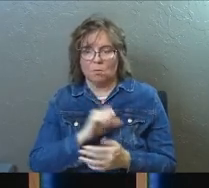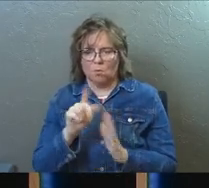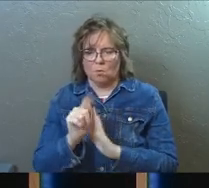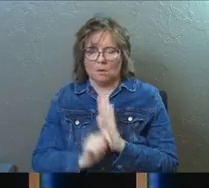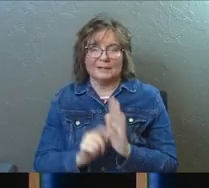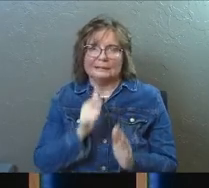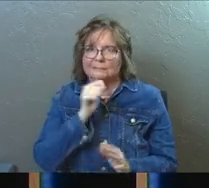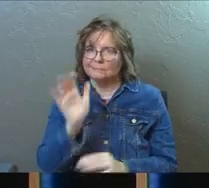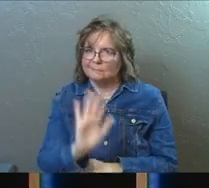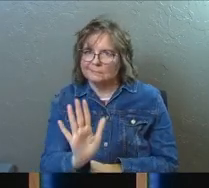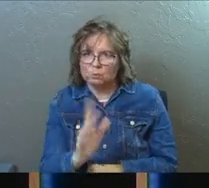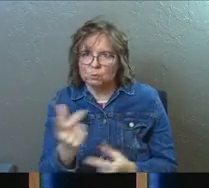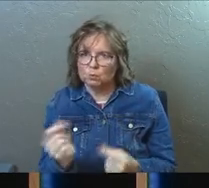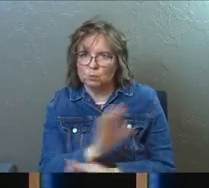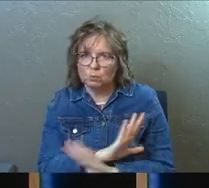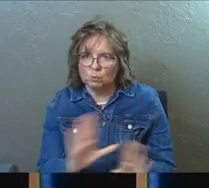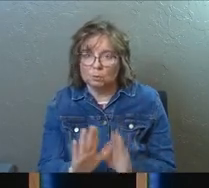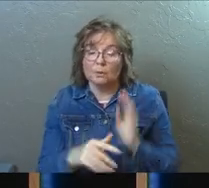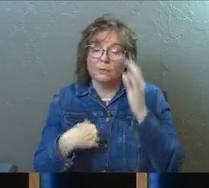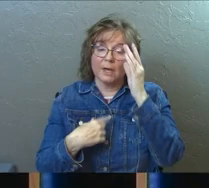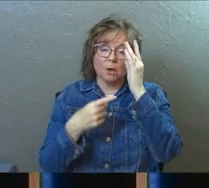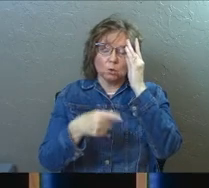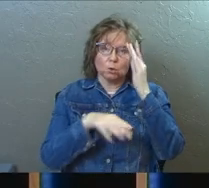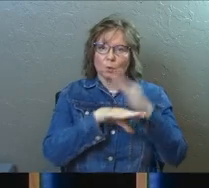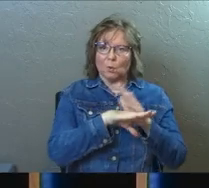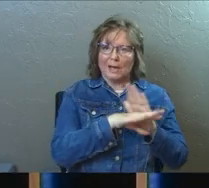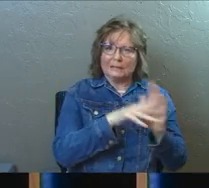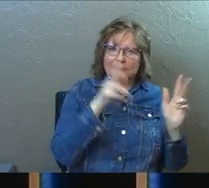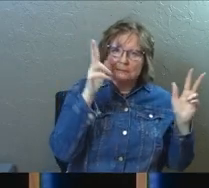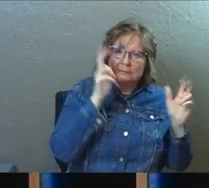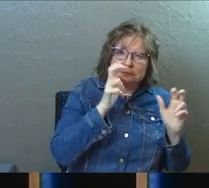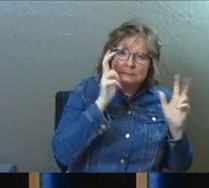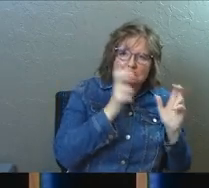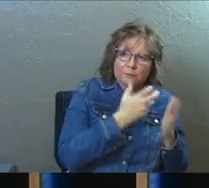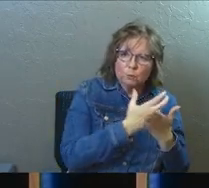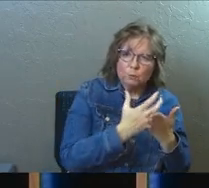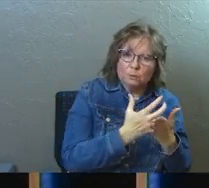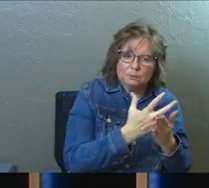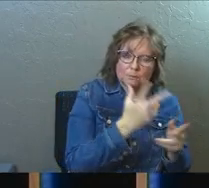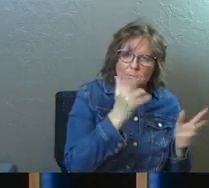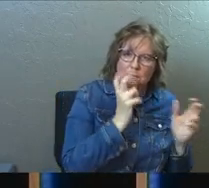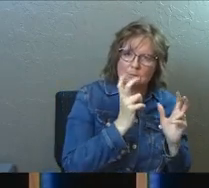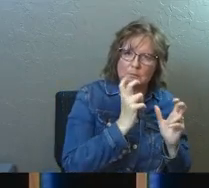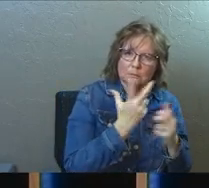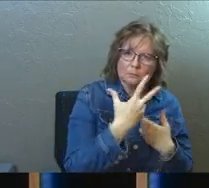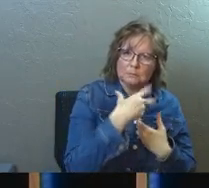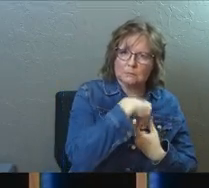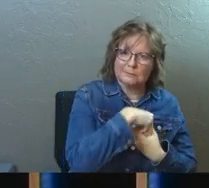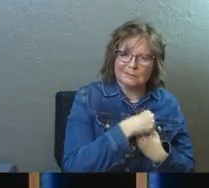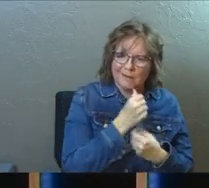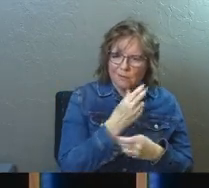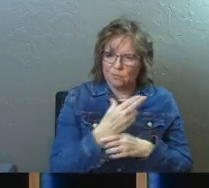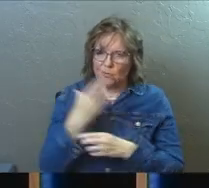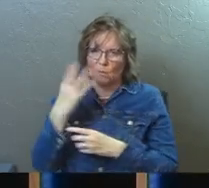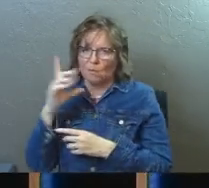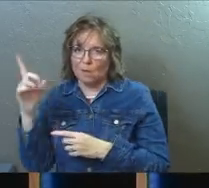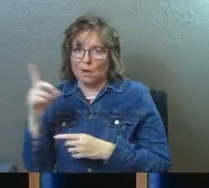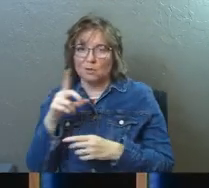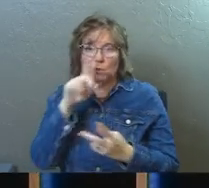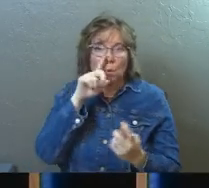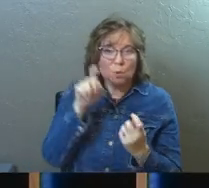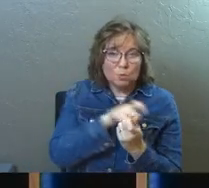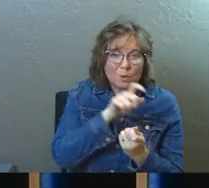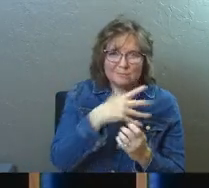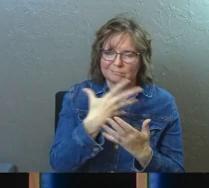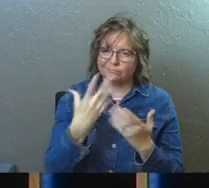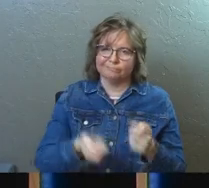this is not the thing that we do. That's you accessing evil resources, not accessing God, and so sorcery is out.